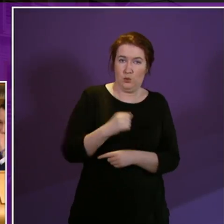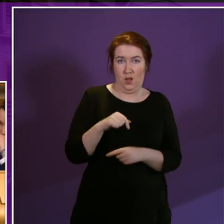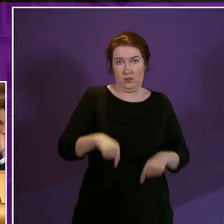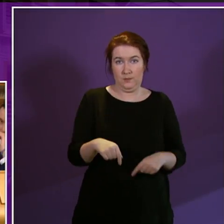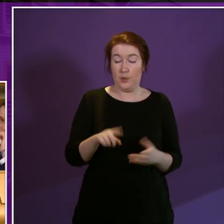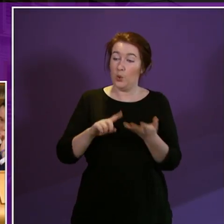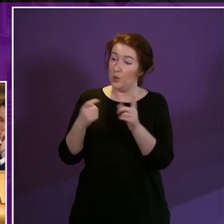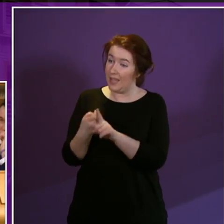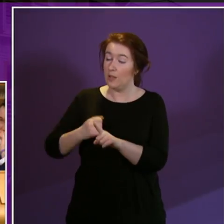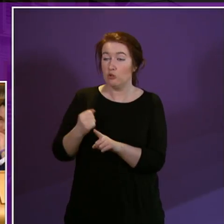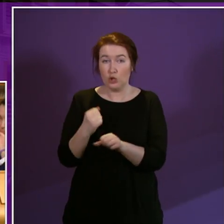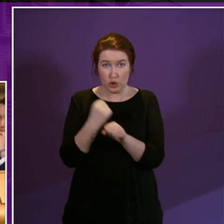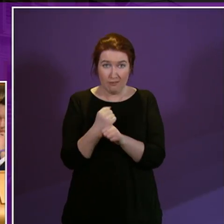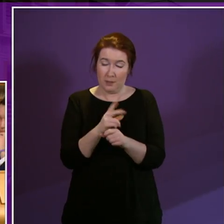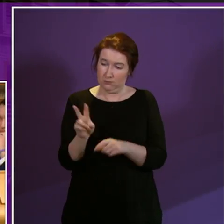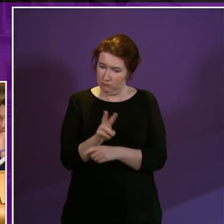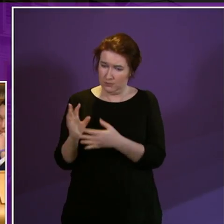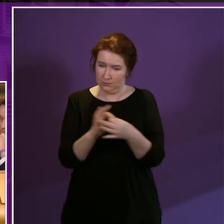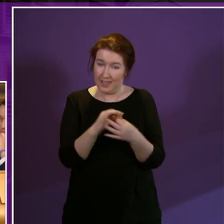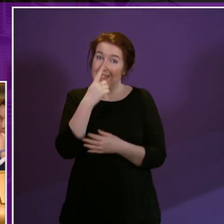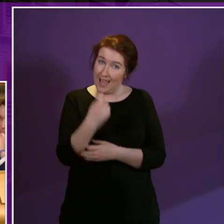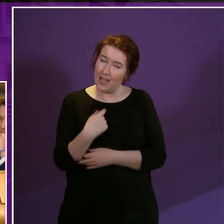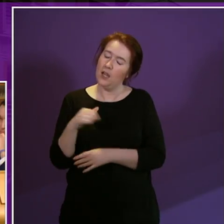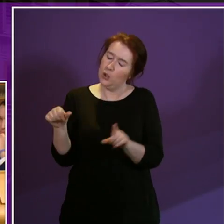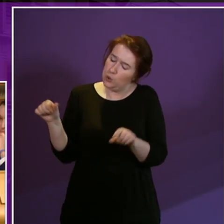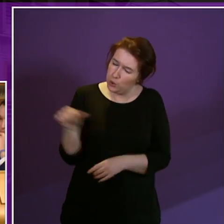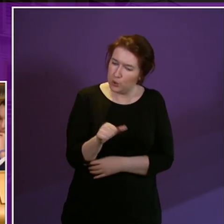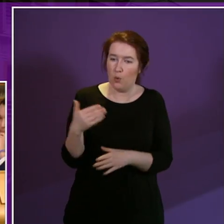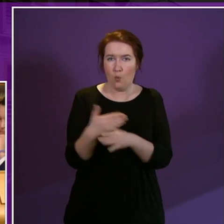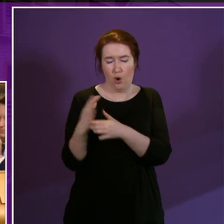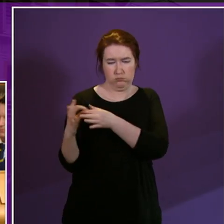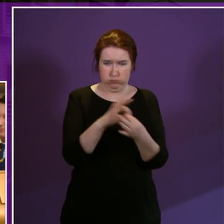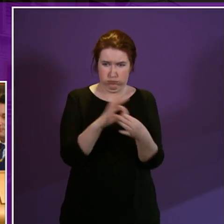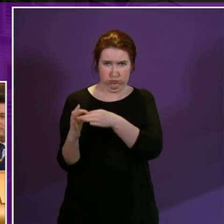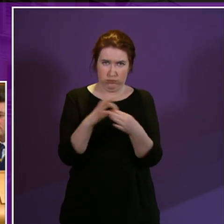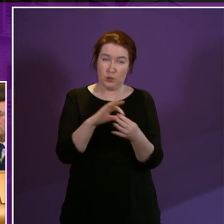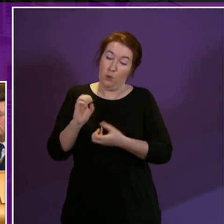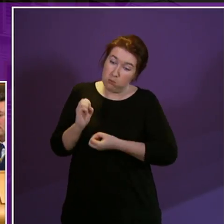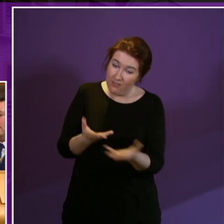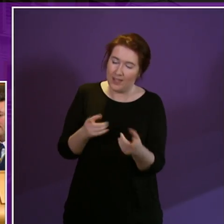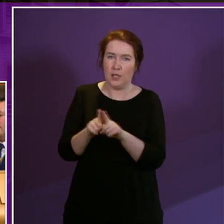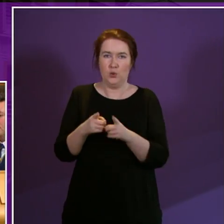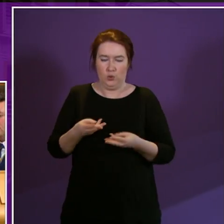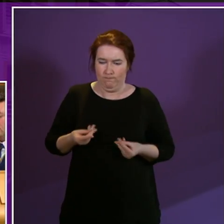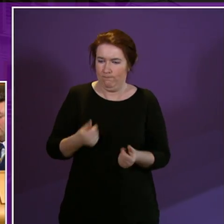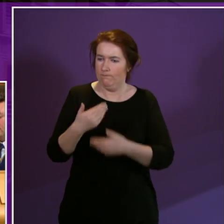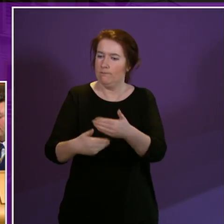in Scotland. And the United Kingdom and Scottish Governments can, and in my view, should work in harmony together to provide and to facilitate